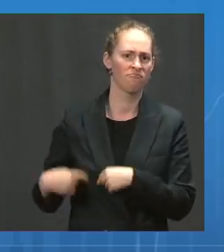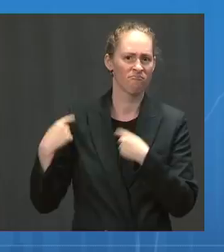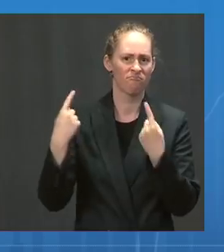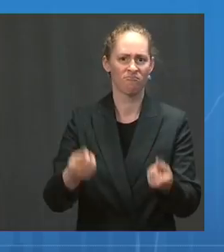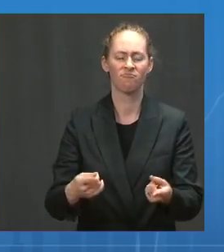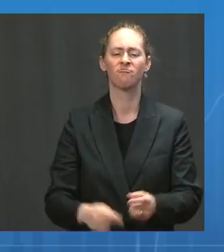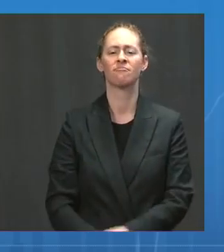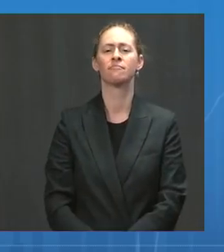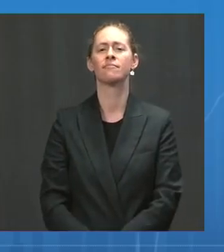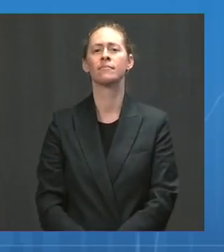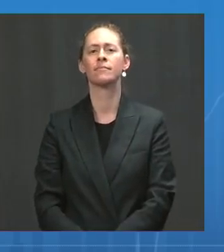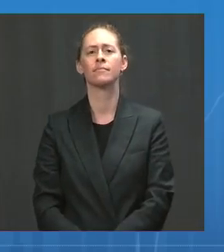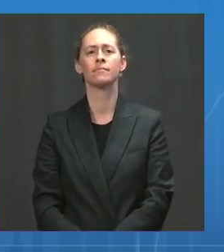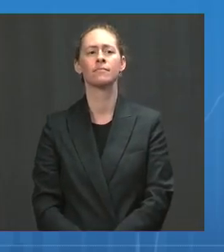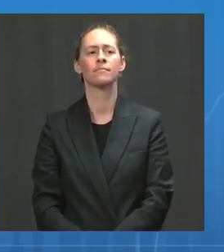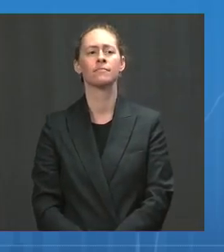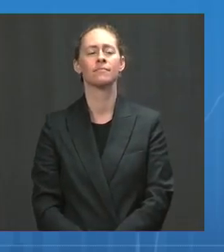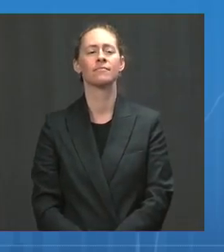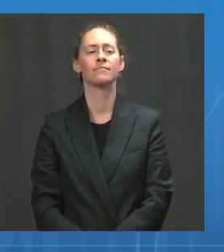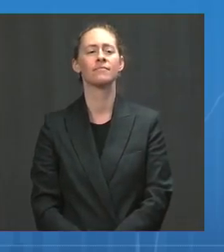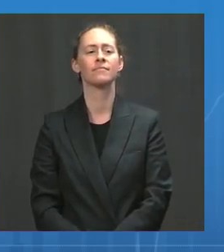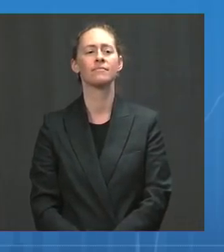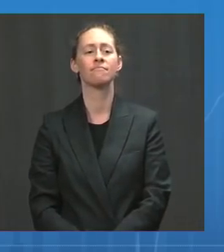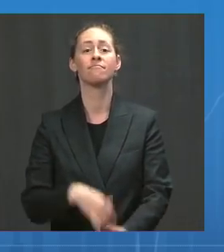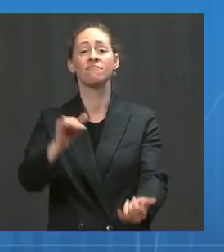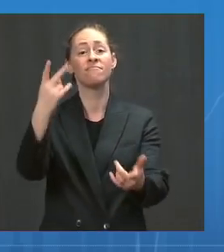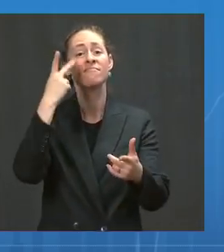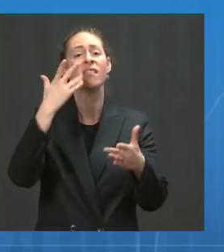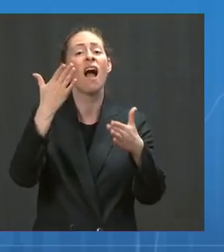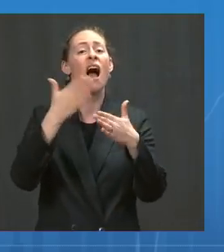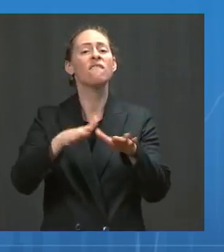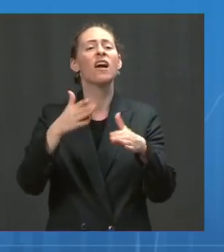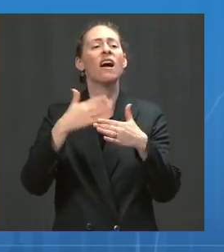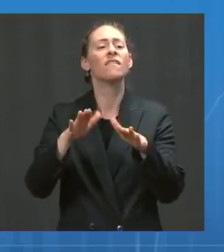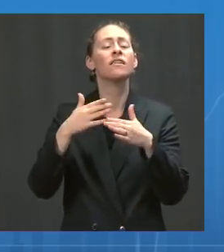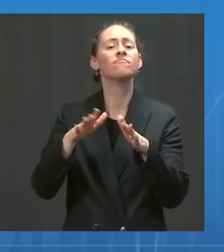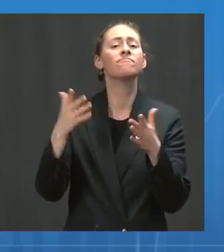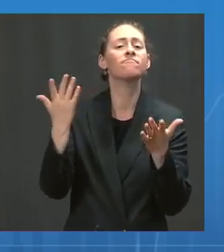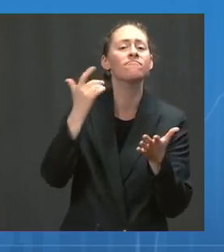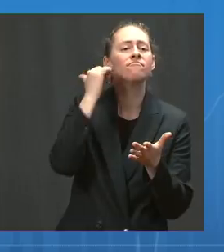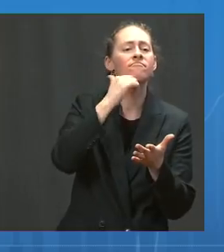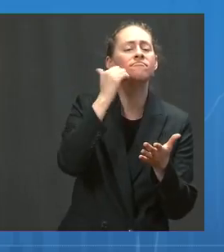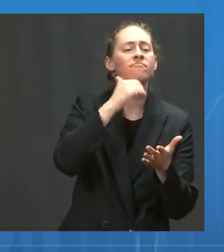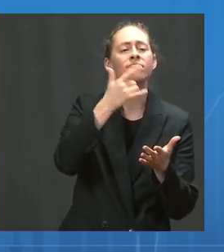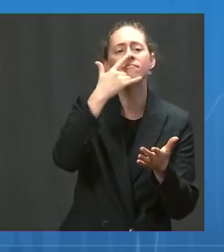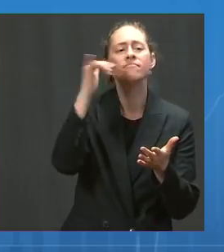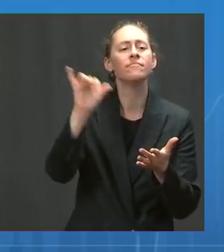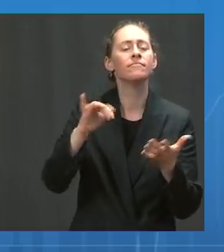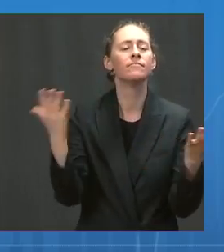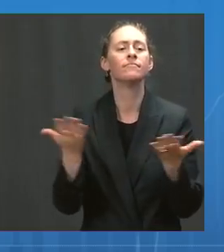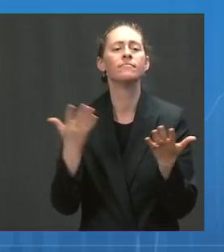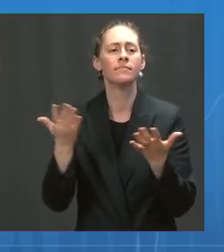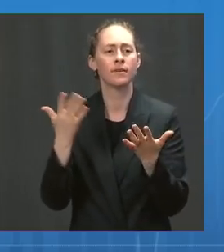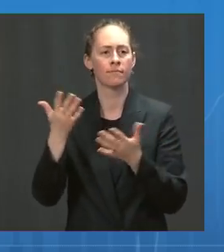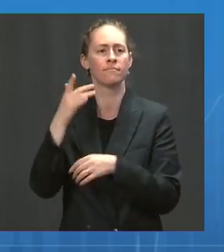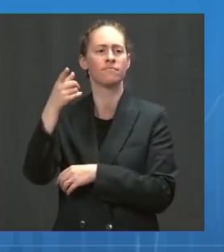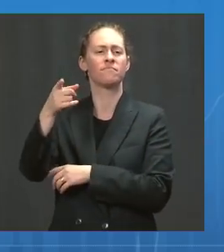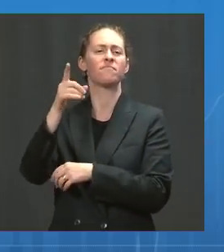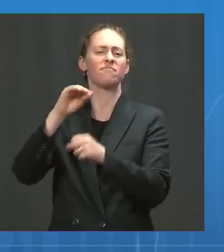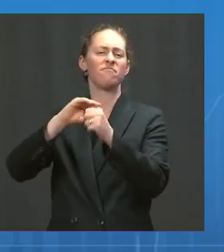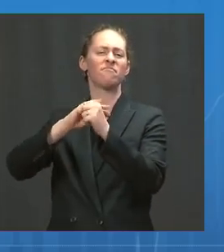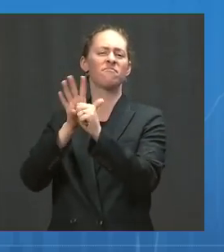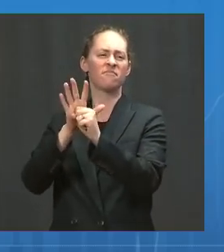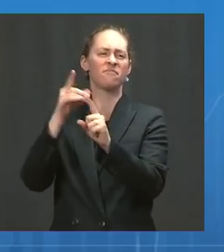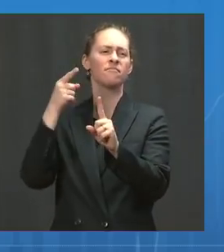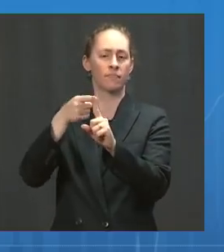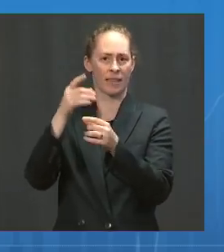If you look at the average daily prevalence of SARS-CoV-2 Delta variant worldwide, if